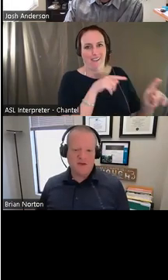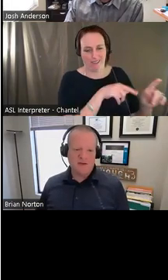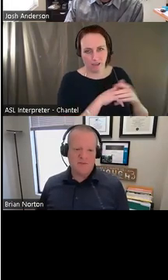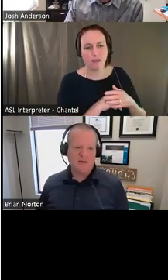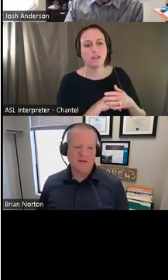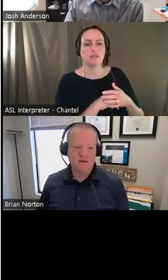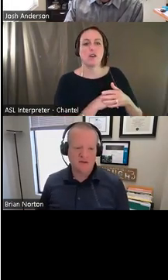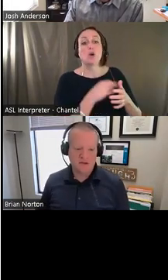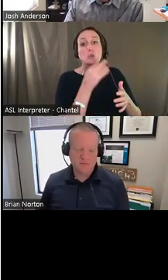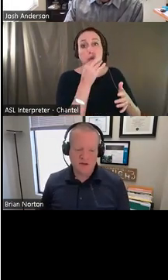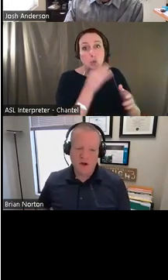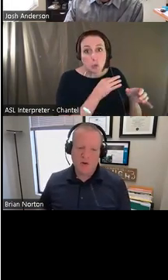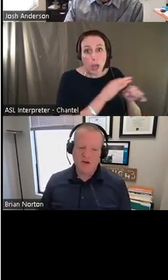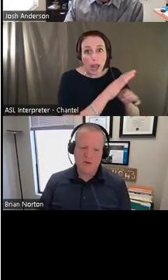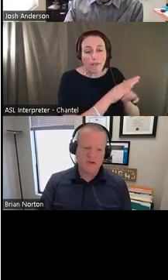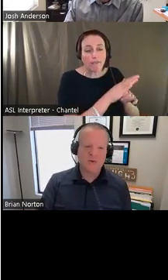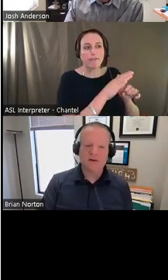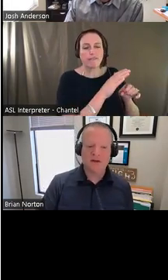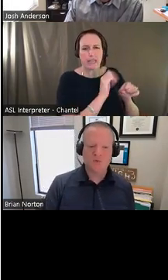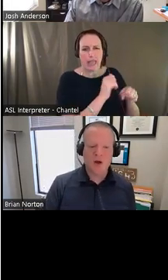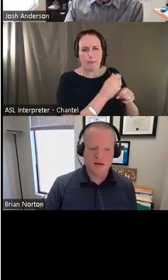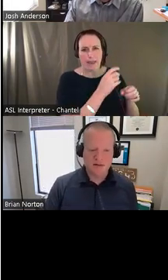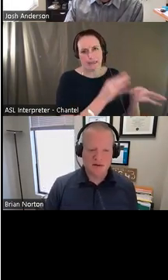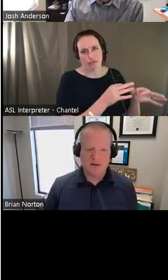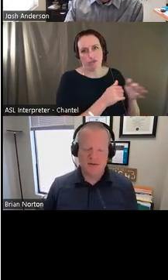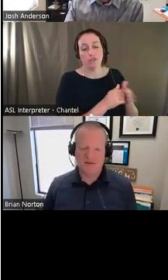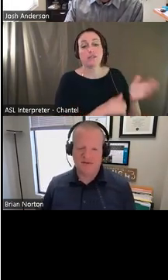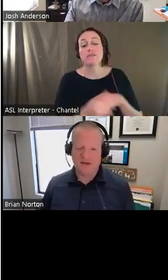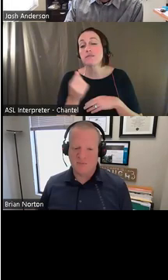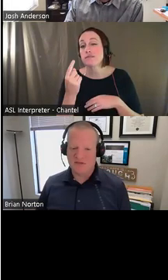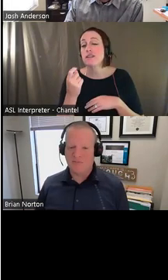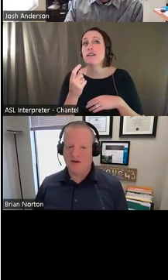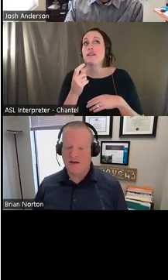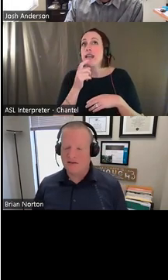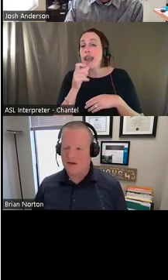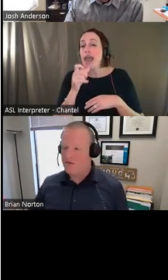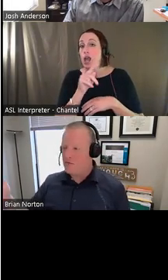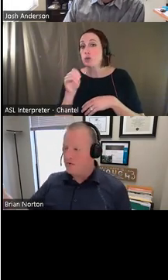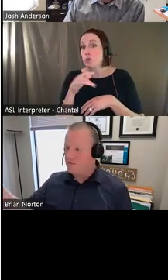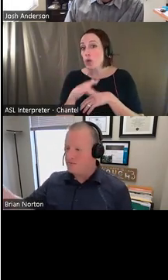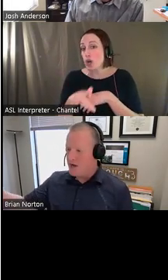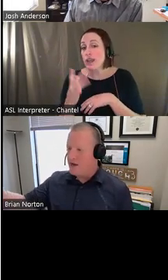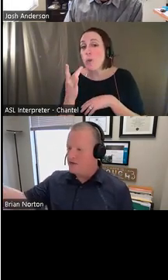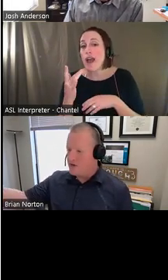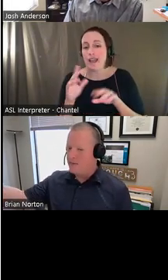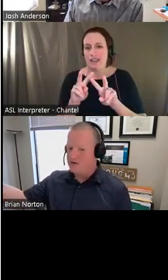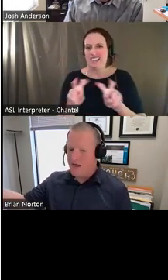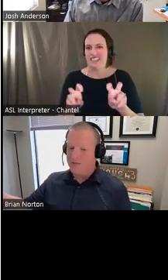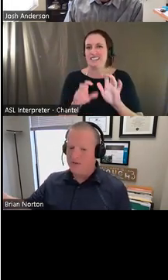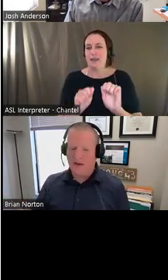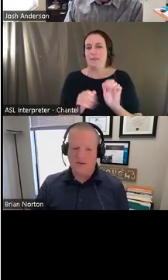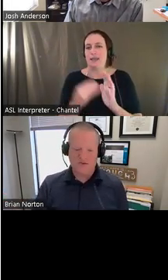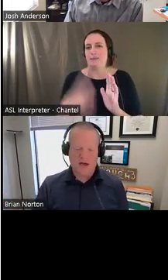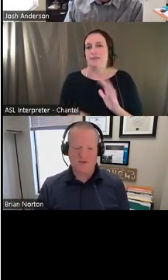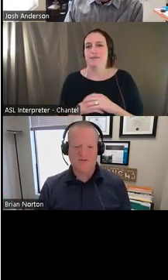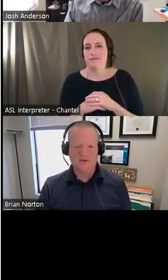information to make good decisions, but you don't want to do it too early as well, um, because assessments can be costly. And if you're going from job to job to job